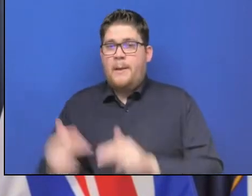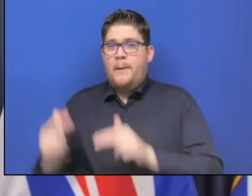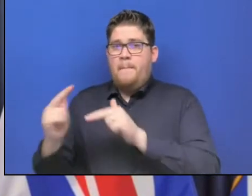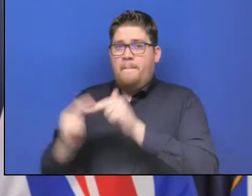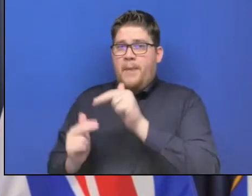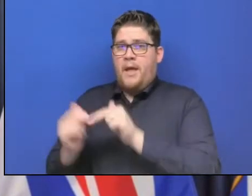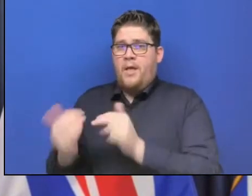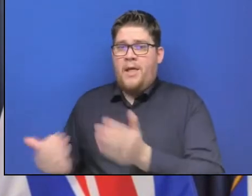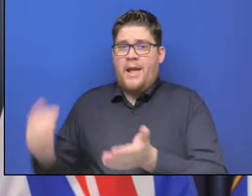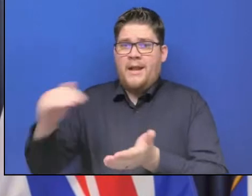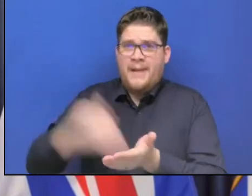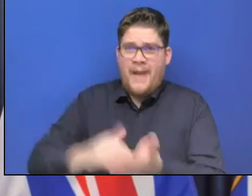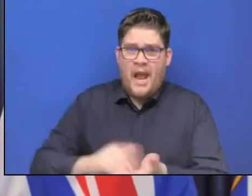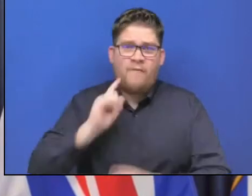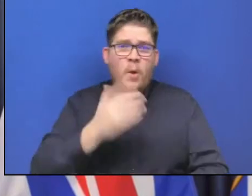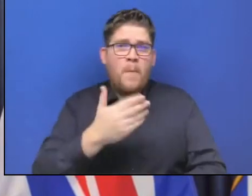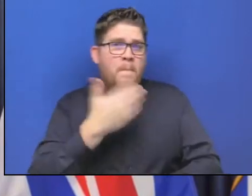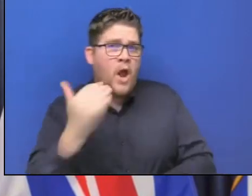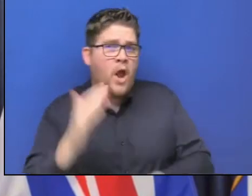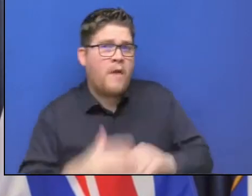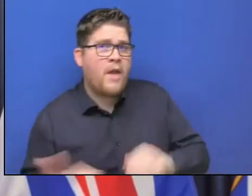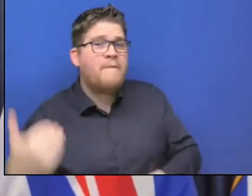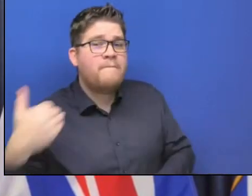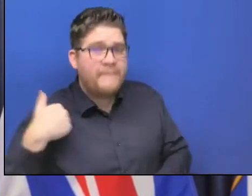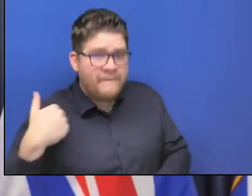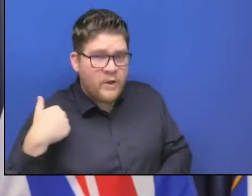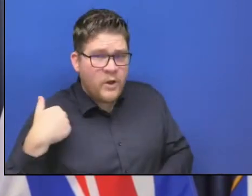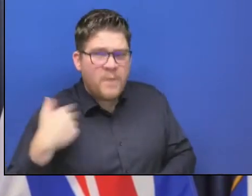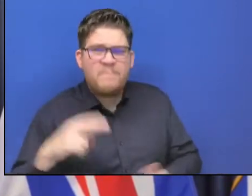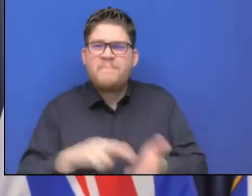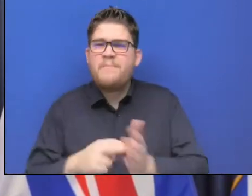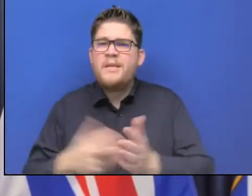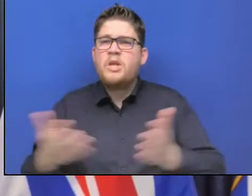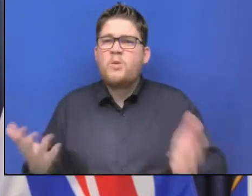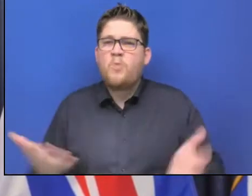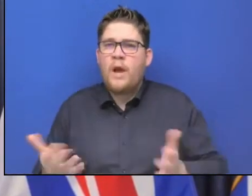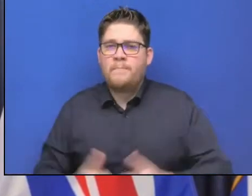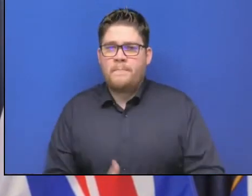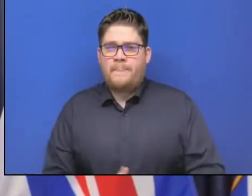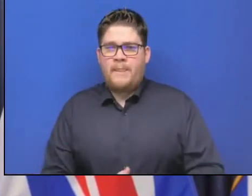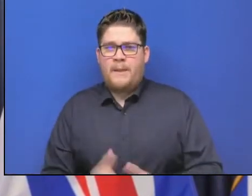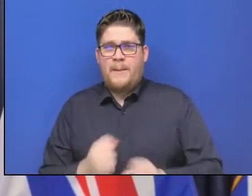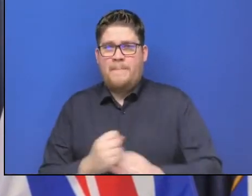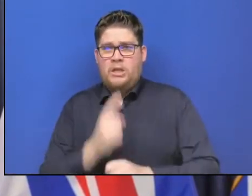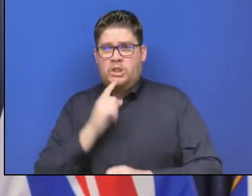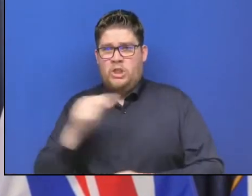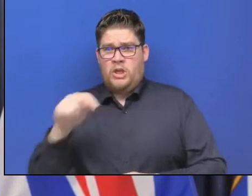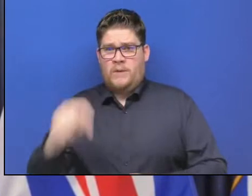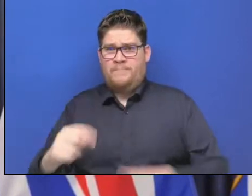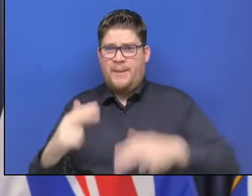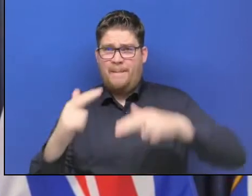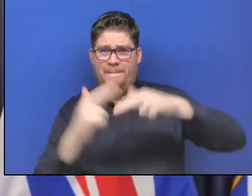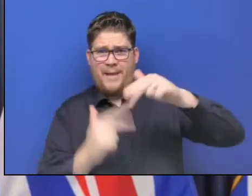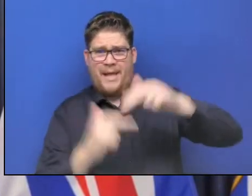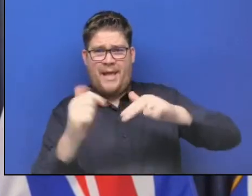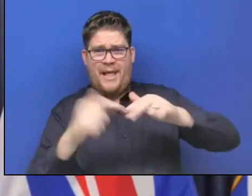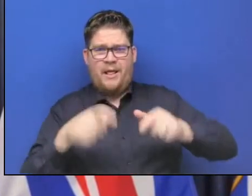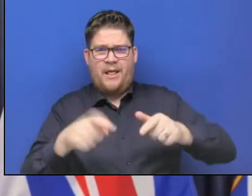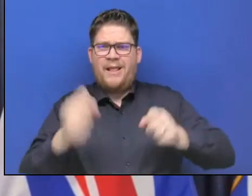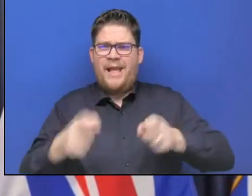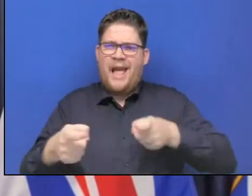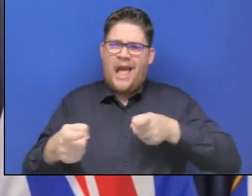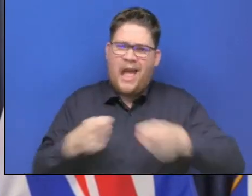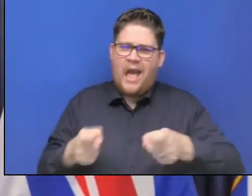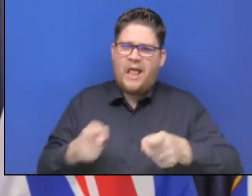So for example, it means making sure that your infrastructure is able to deal with greater cyclical events. So for